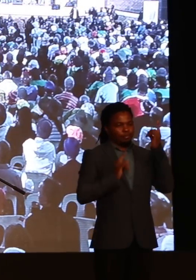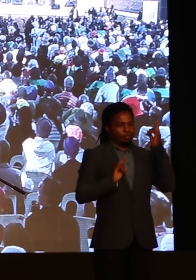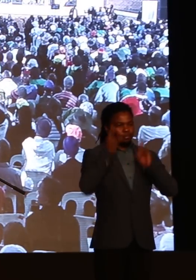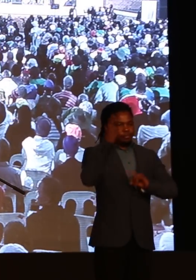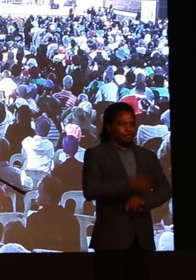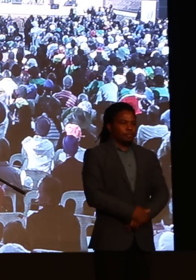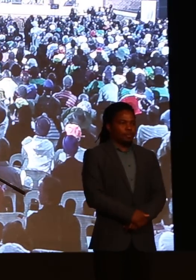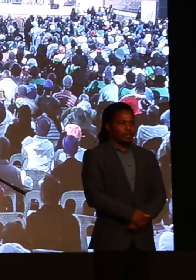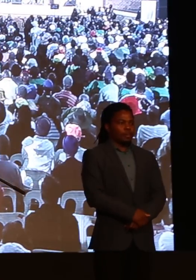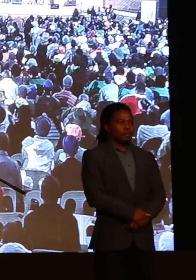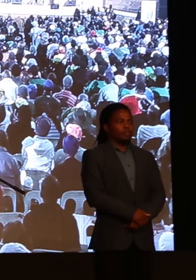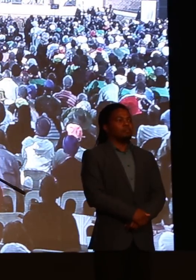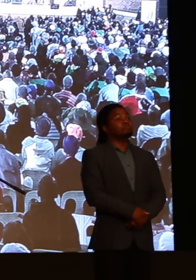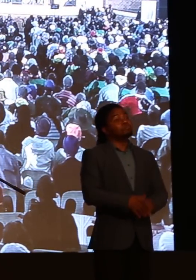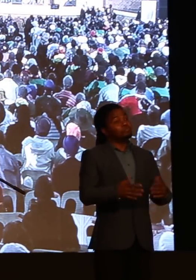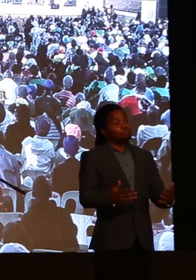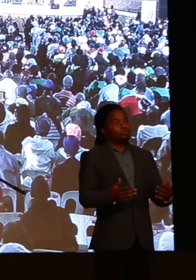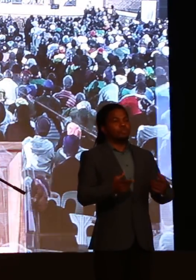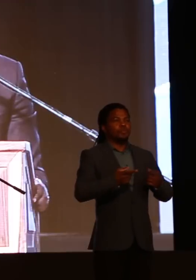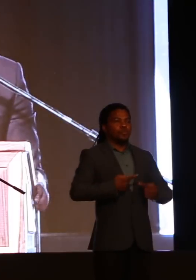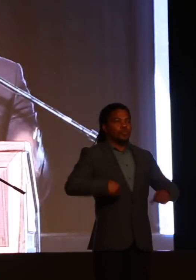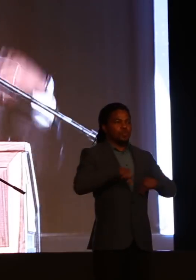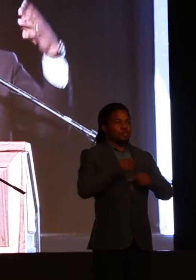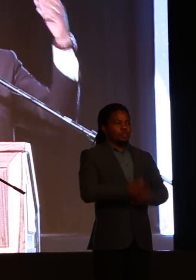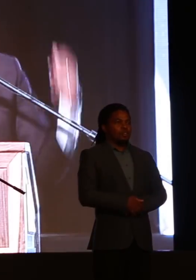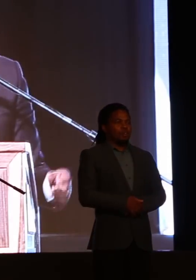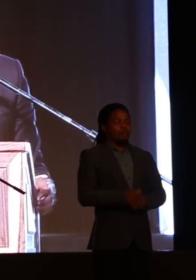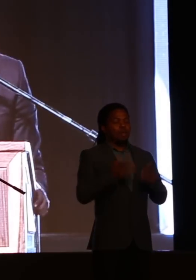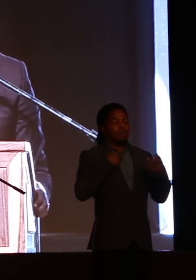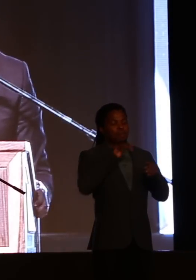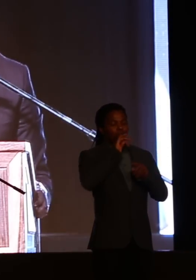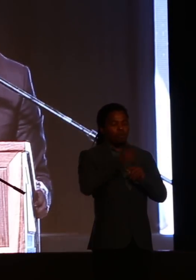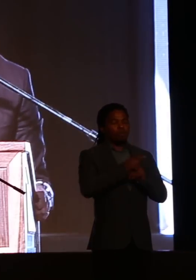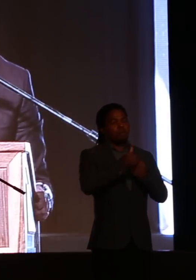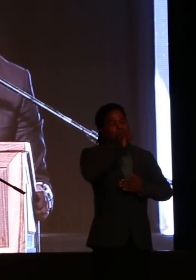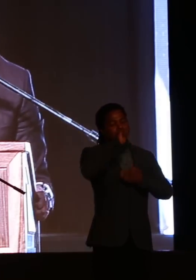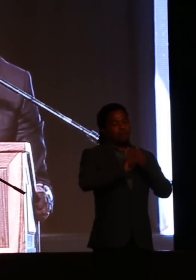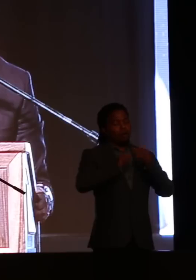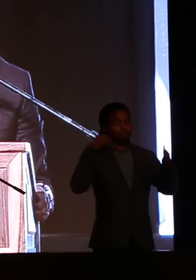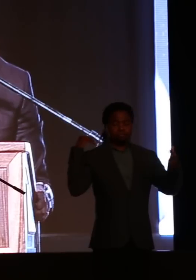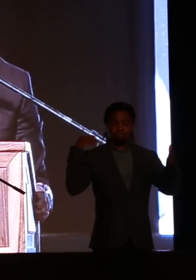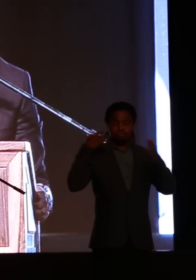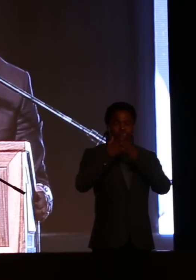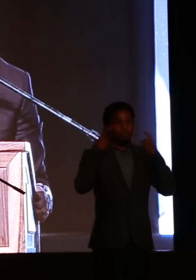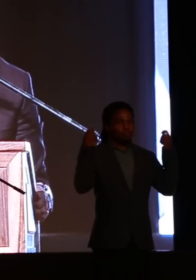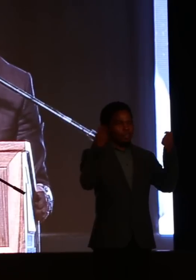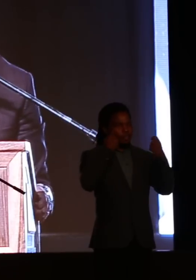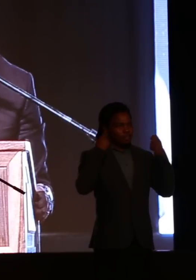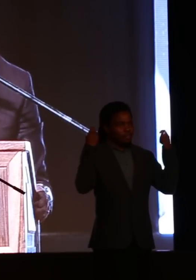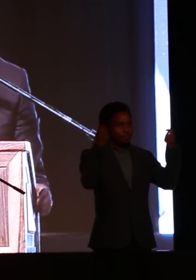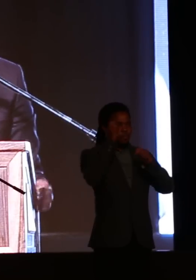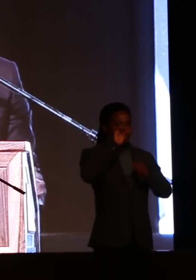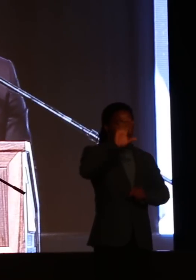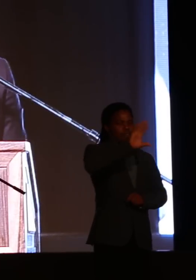Having chosen Tswani to be the culmination of month-long celebrations with regards to Africa